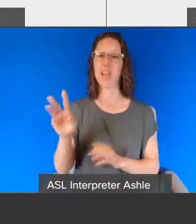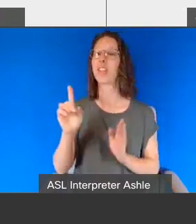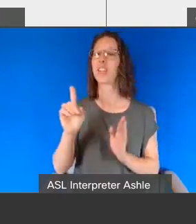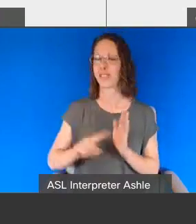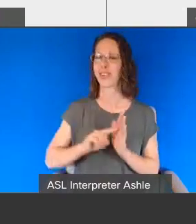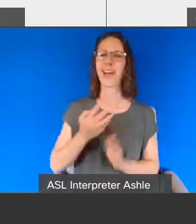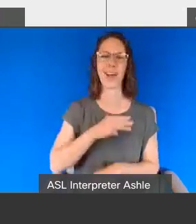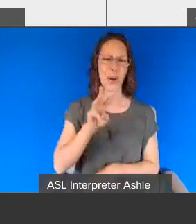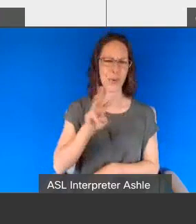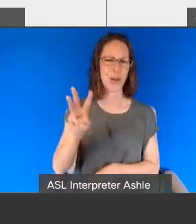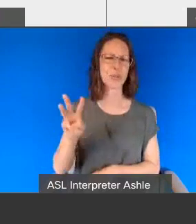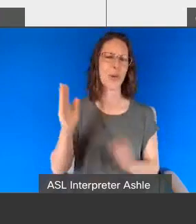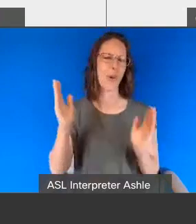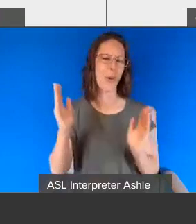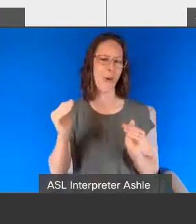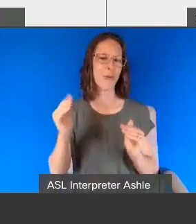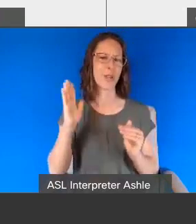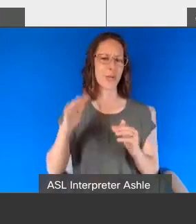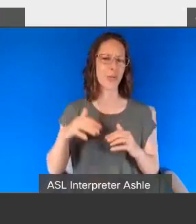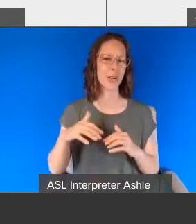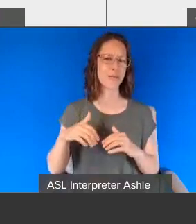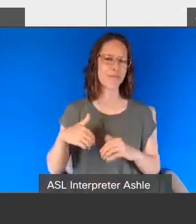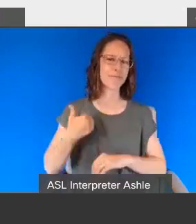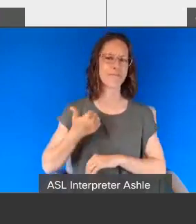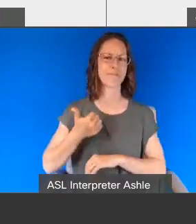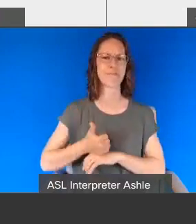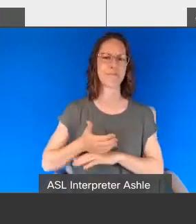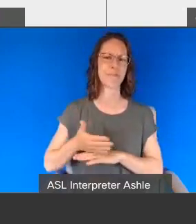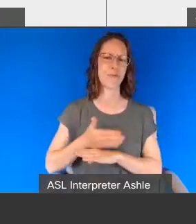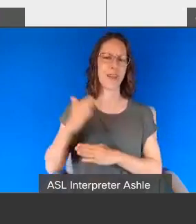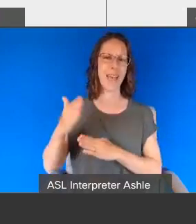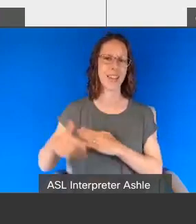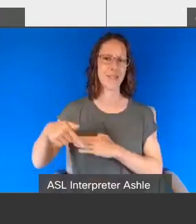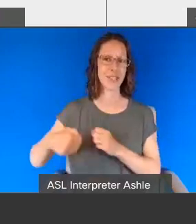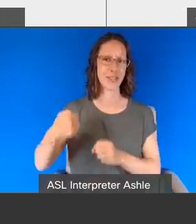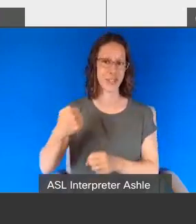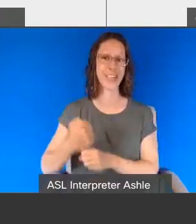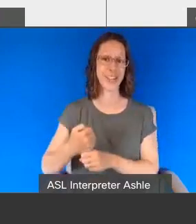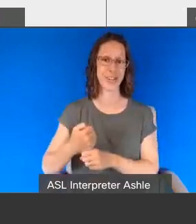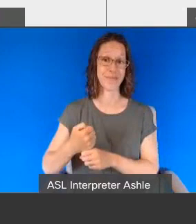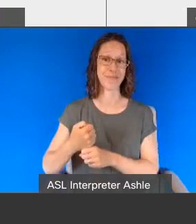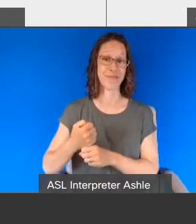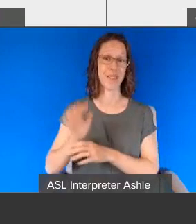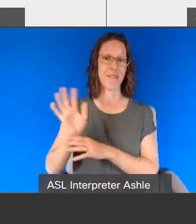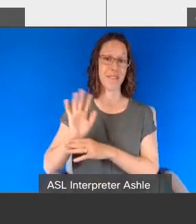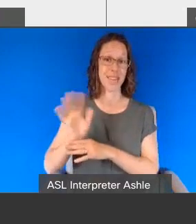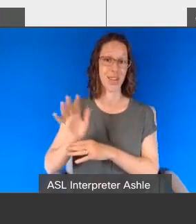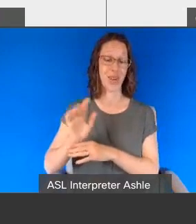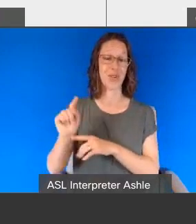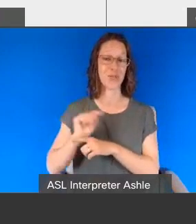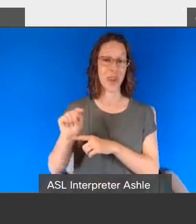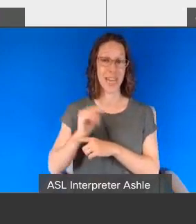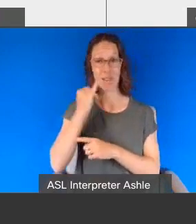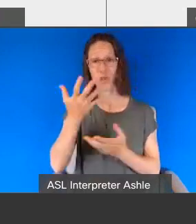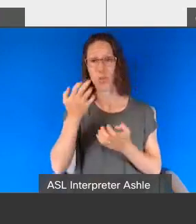website we're hoping to get that off the ground sometime uh before the end of the year so that anybody who wants to undergo the